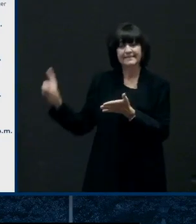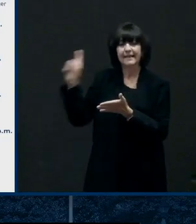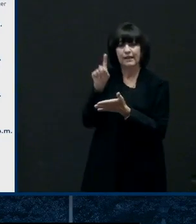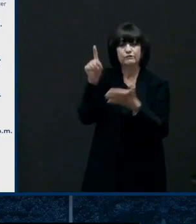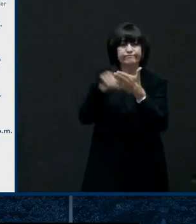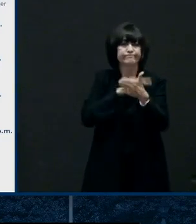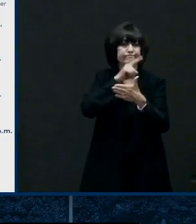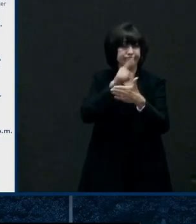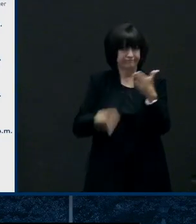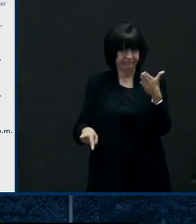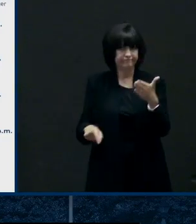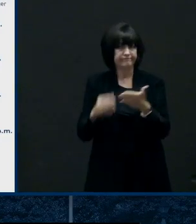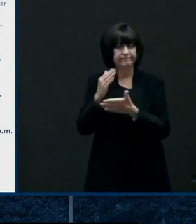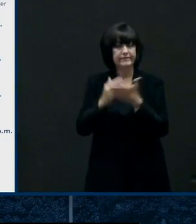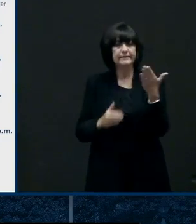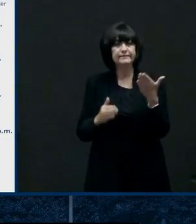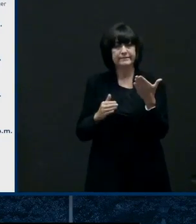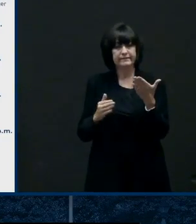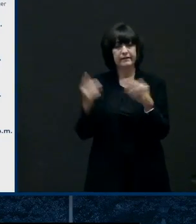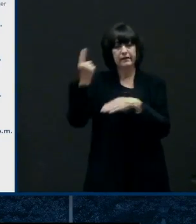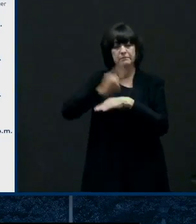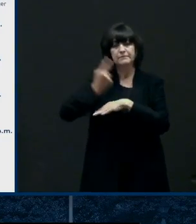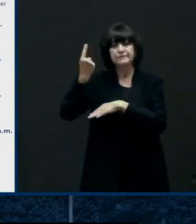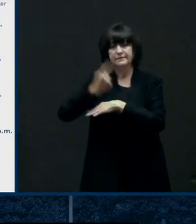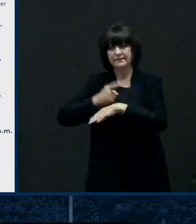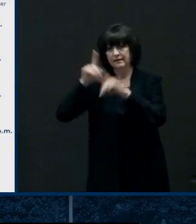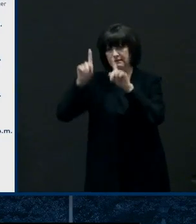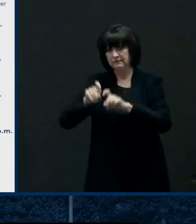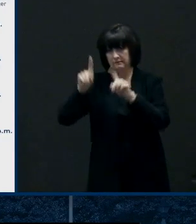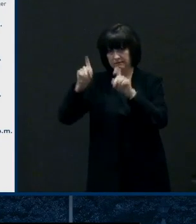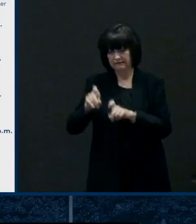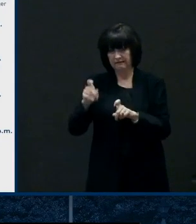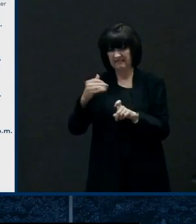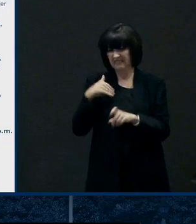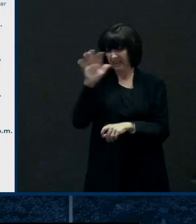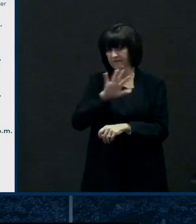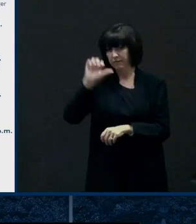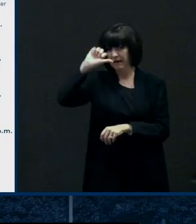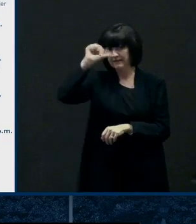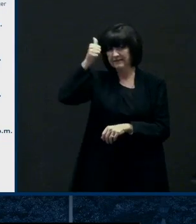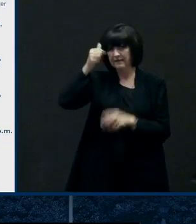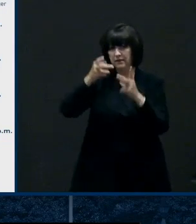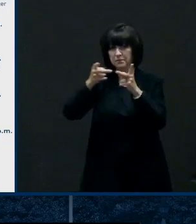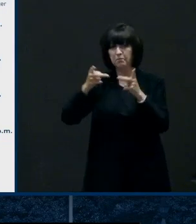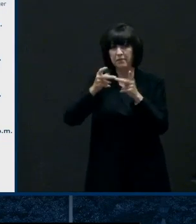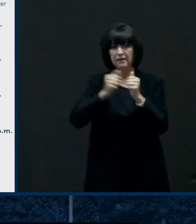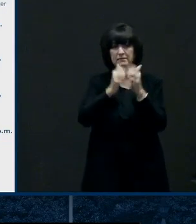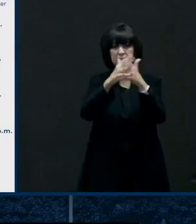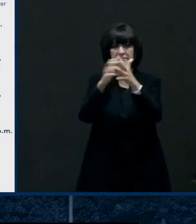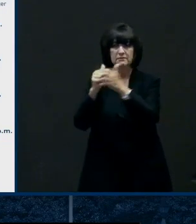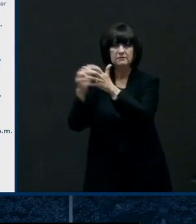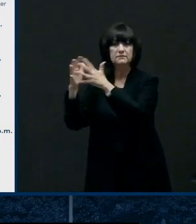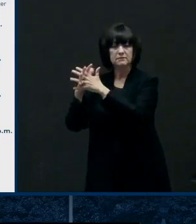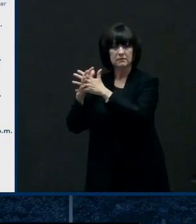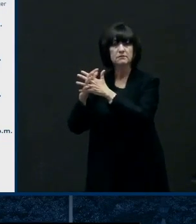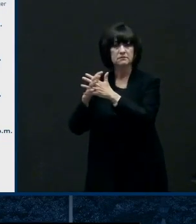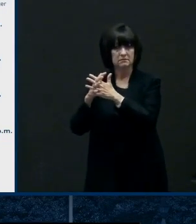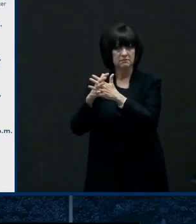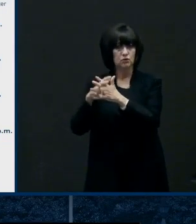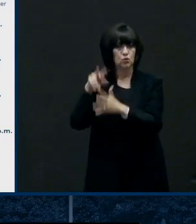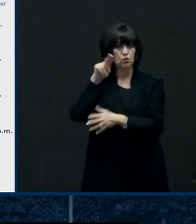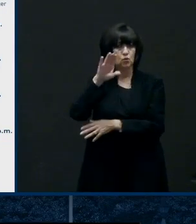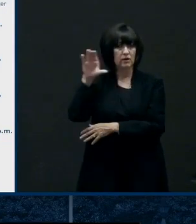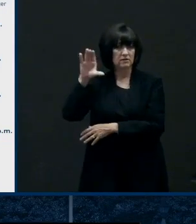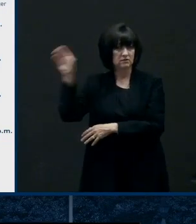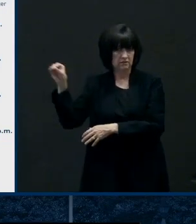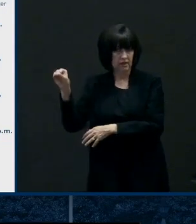in a second but uh this week uh again have about 10 sites up in newcastle county uh no doctor's orders needed uh you can make